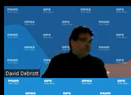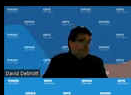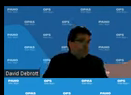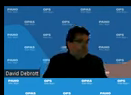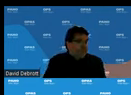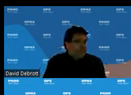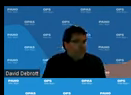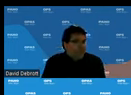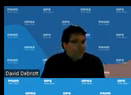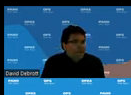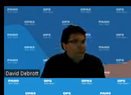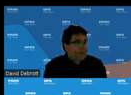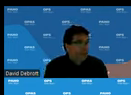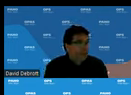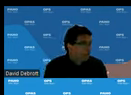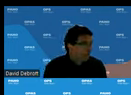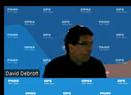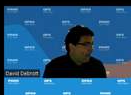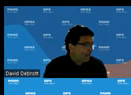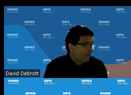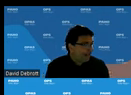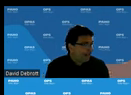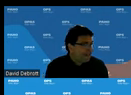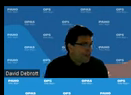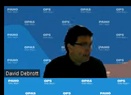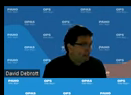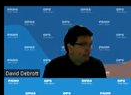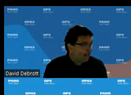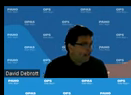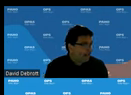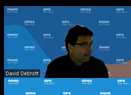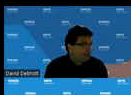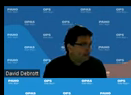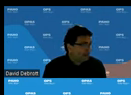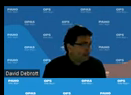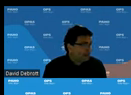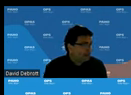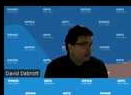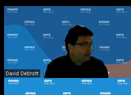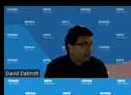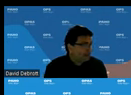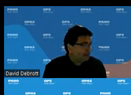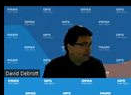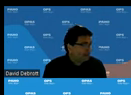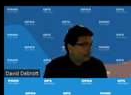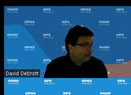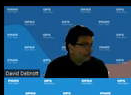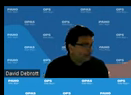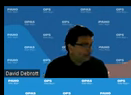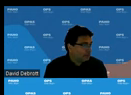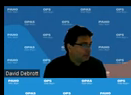healthcare funding. And one of the key elements when we mapped the governance and the